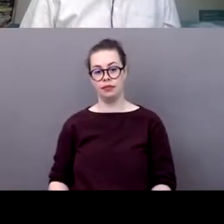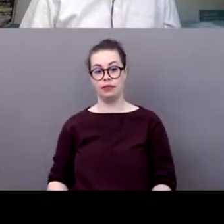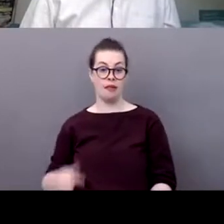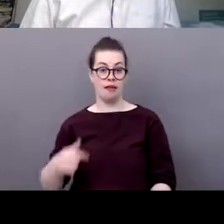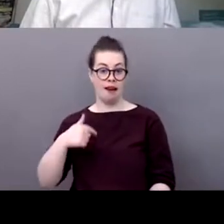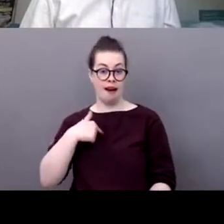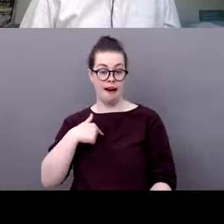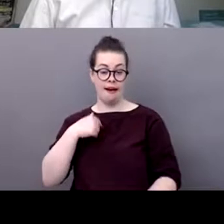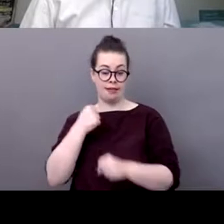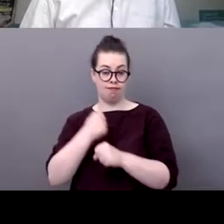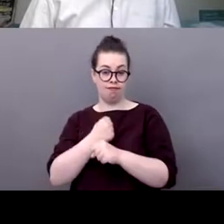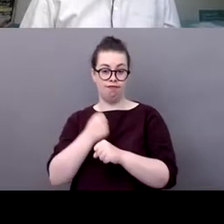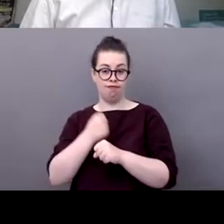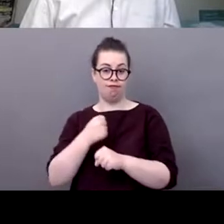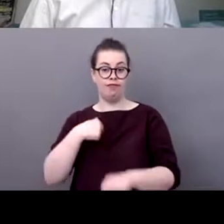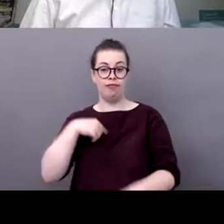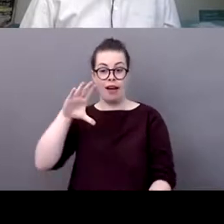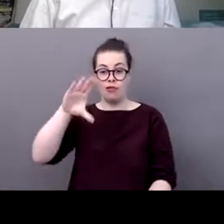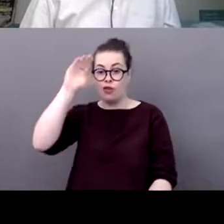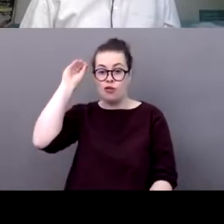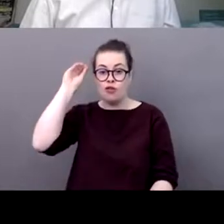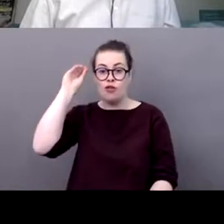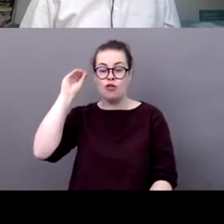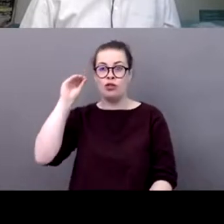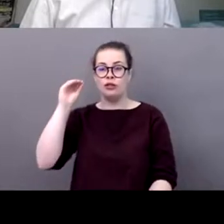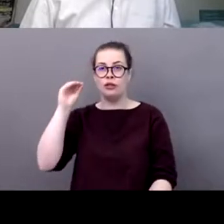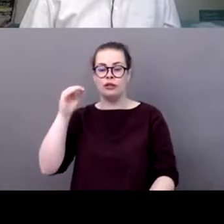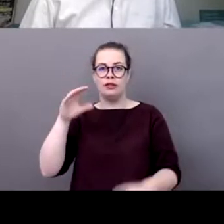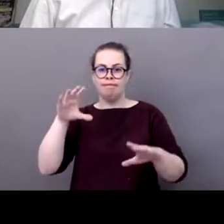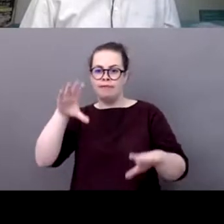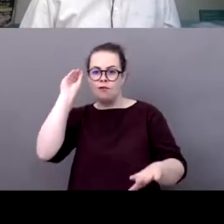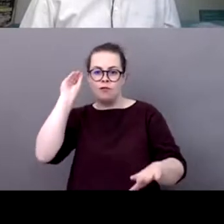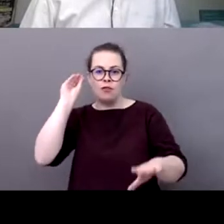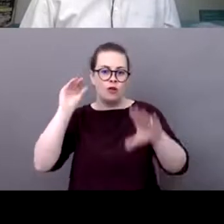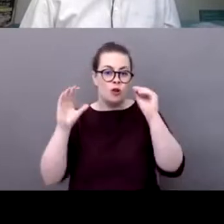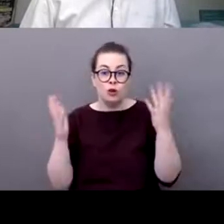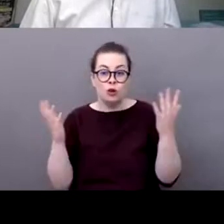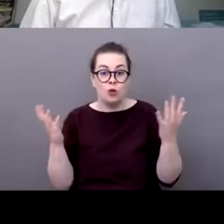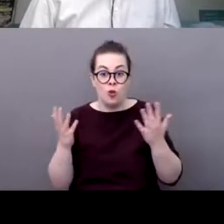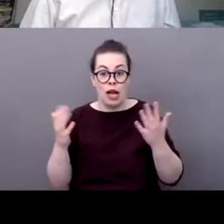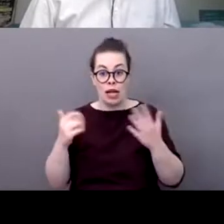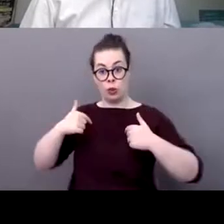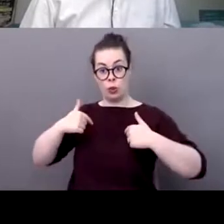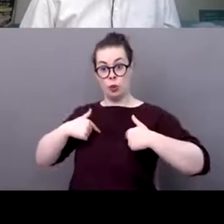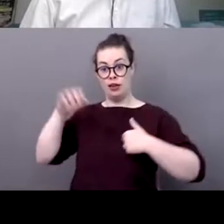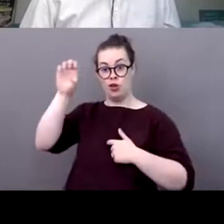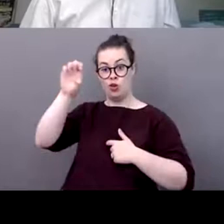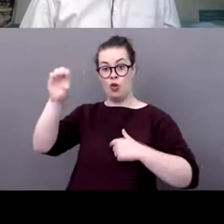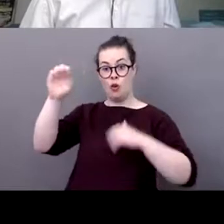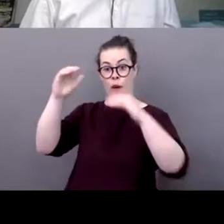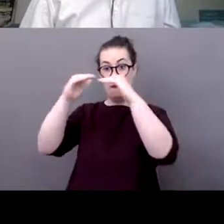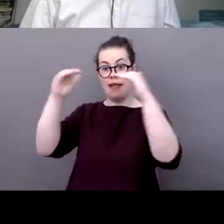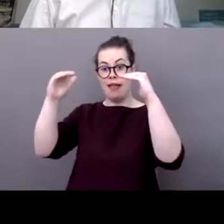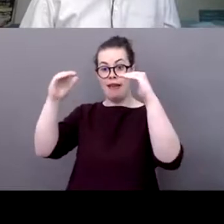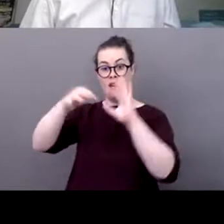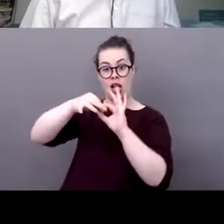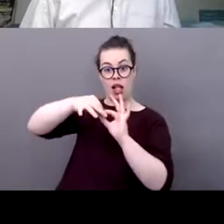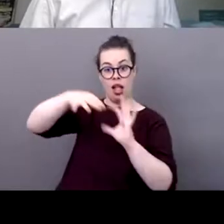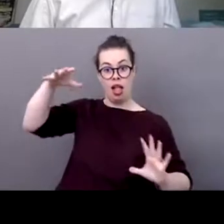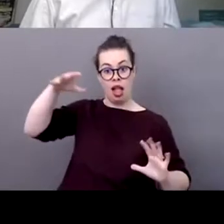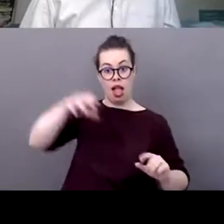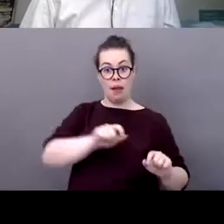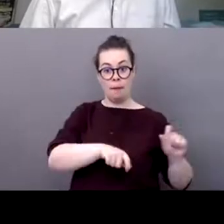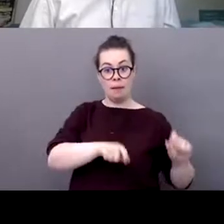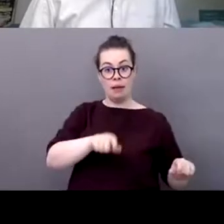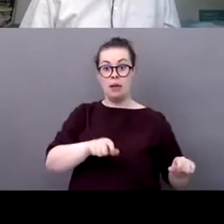uh the good practices and the know-how trickles down at the local level and this is also uh what will